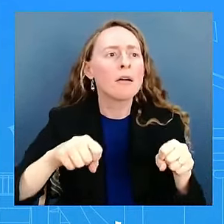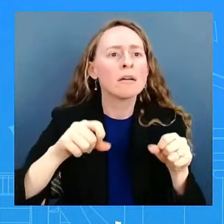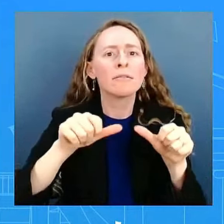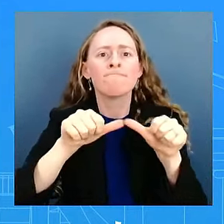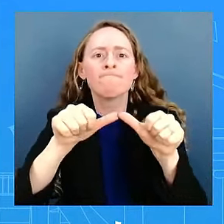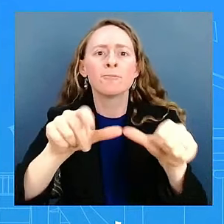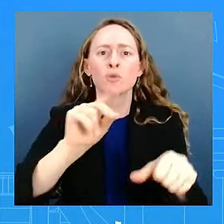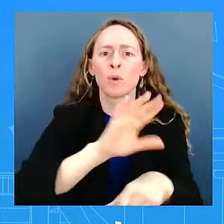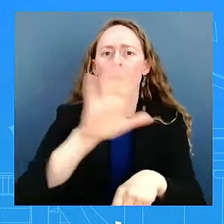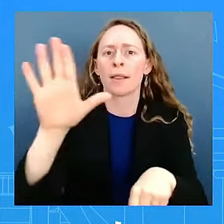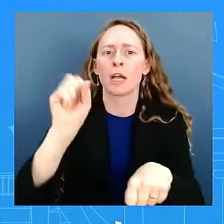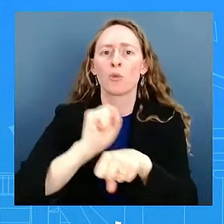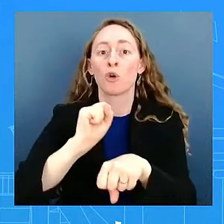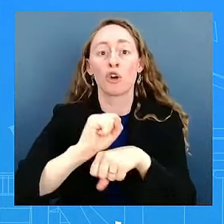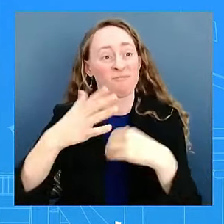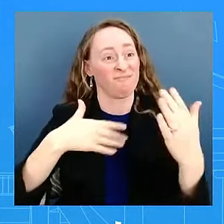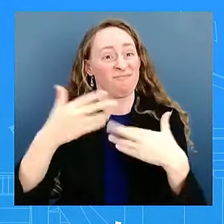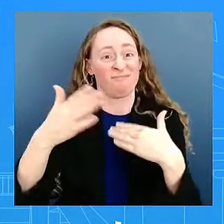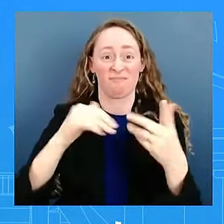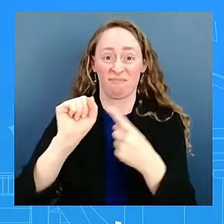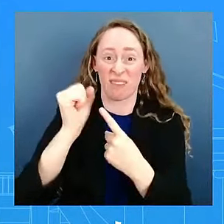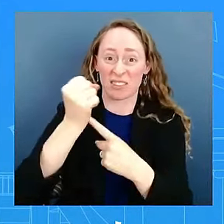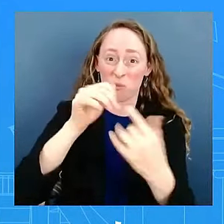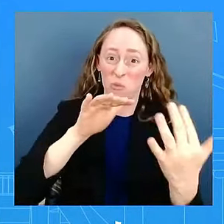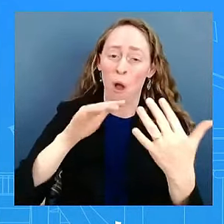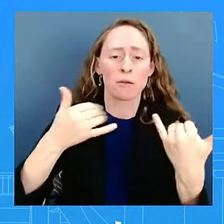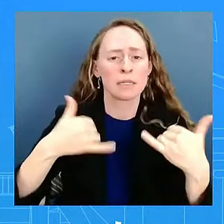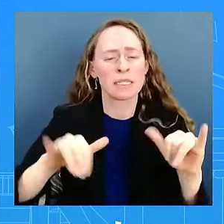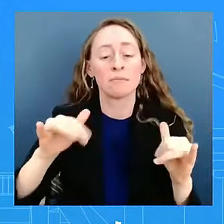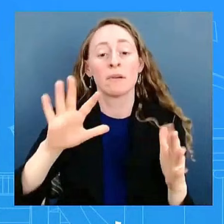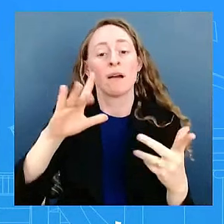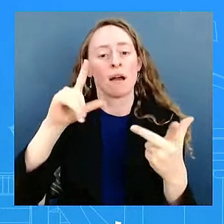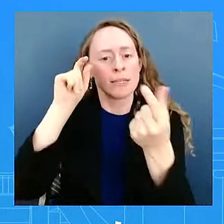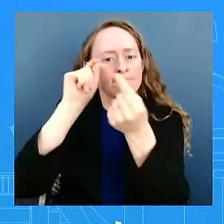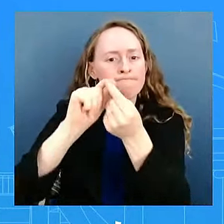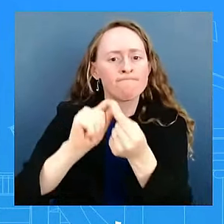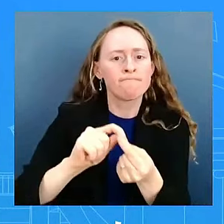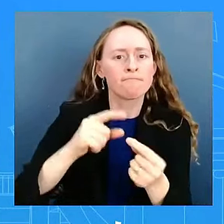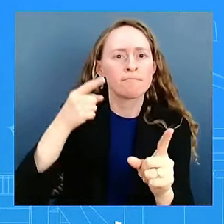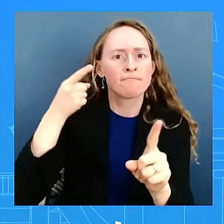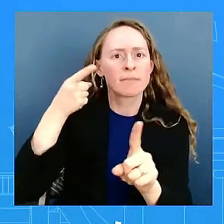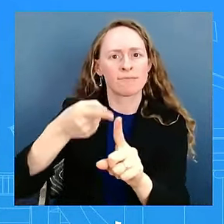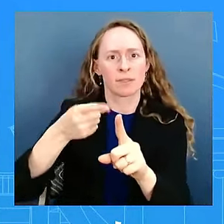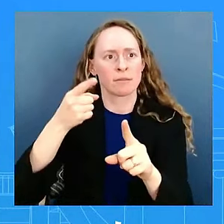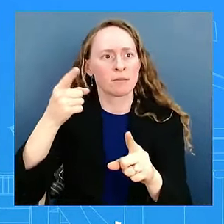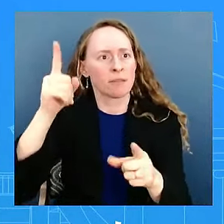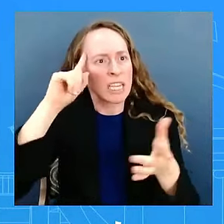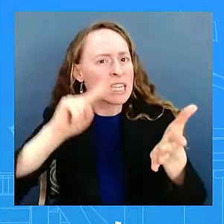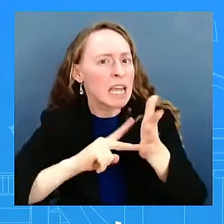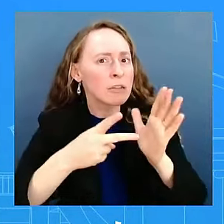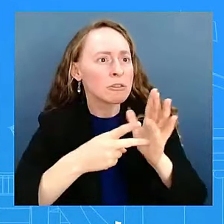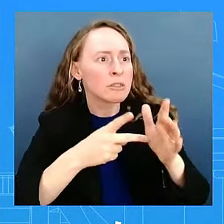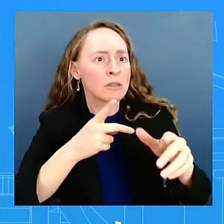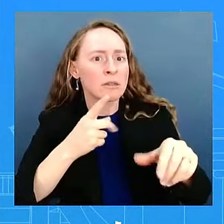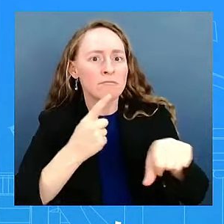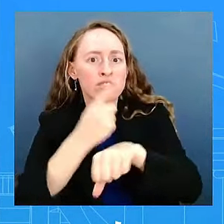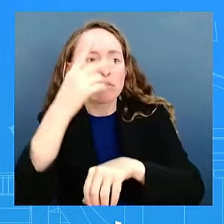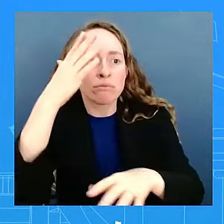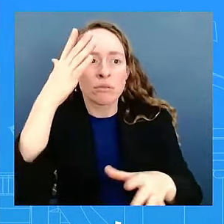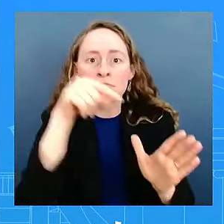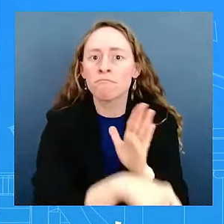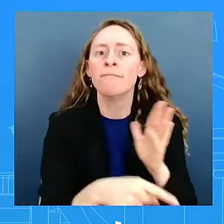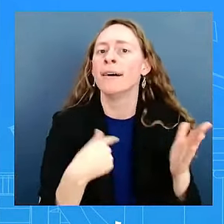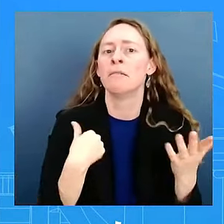I just don't have any detail on this particular strike to be able to characterize it one way or the other. Obviously, our hearts go out to the families and